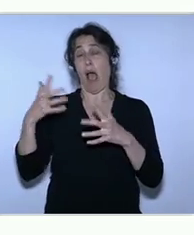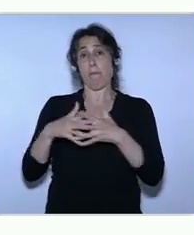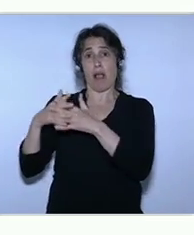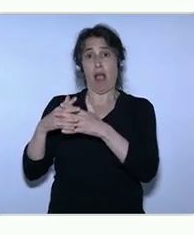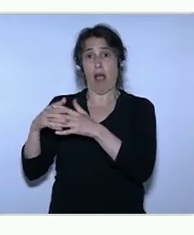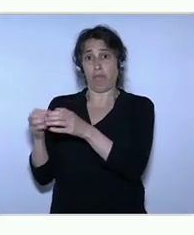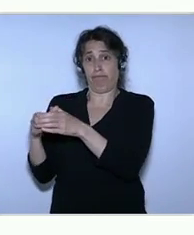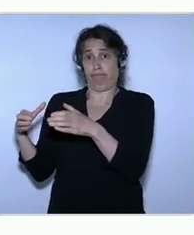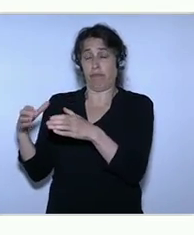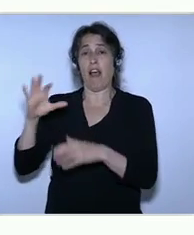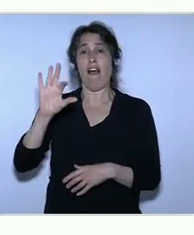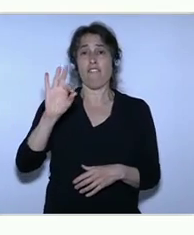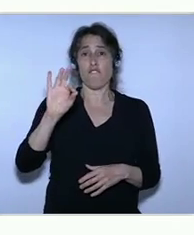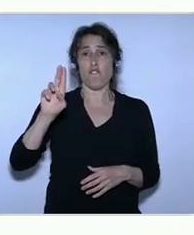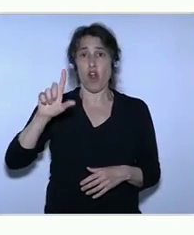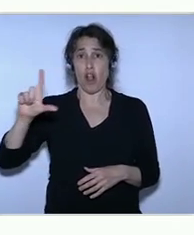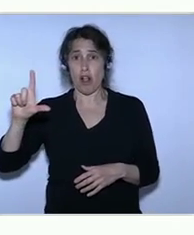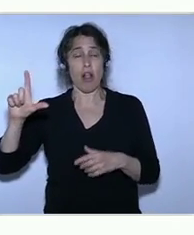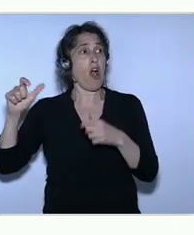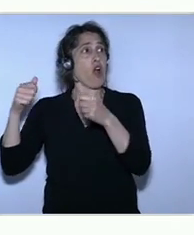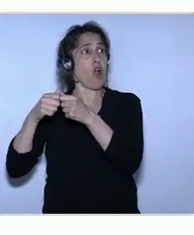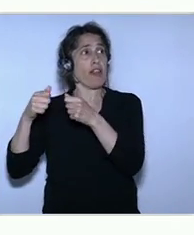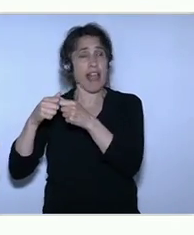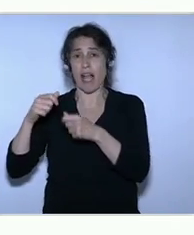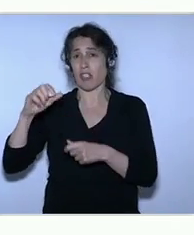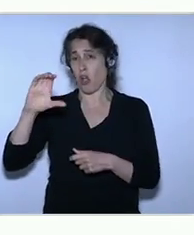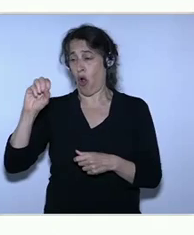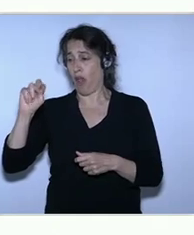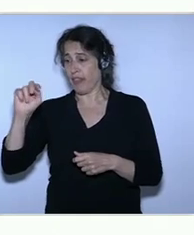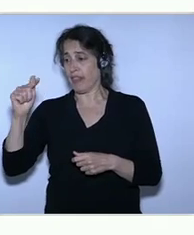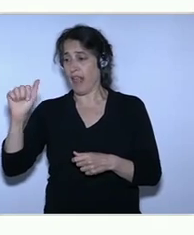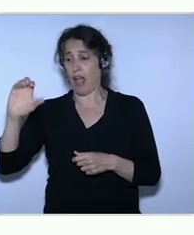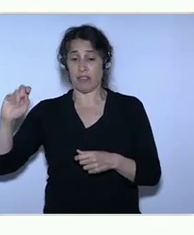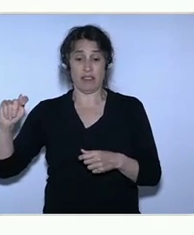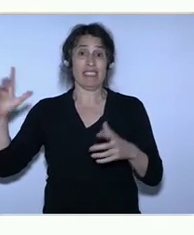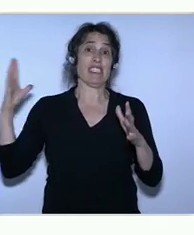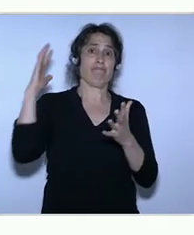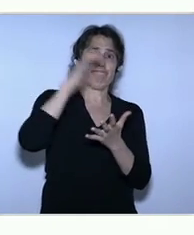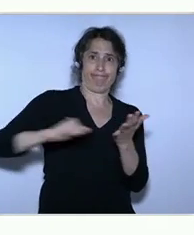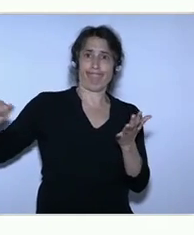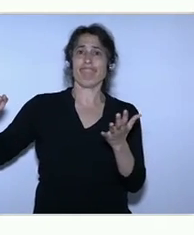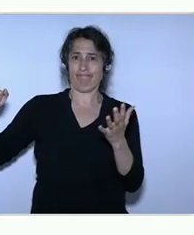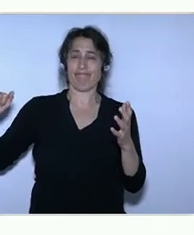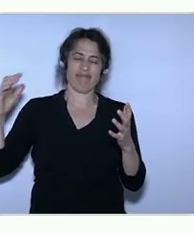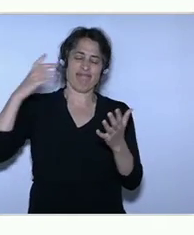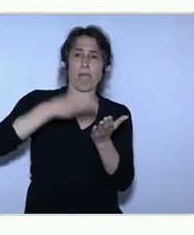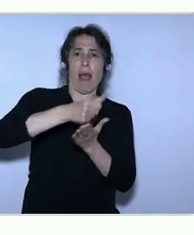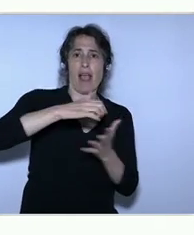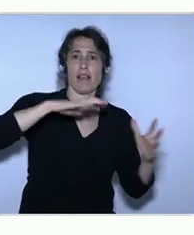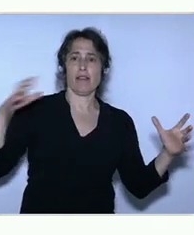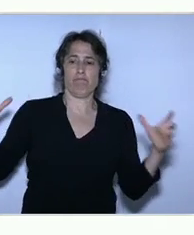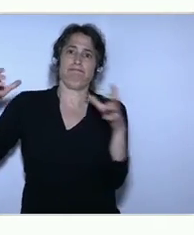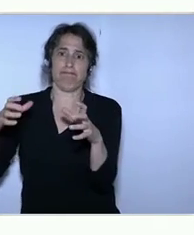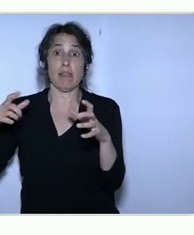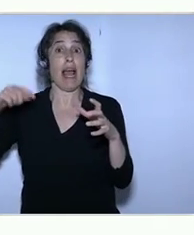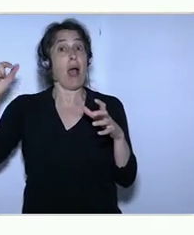The team is still here in Riga, growing and building contact management software, but doing an amazing job